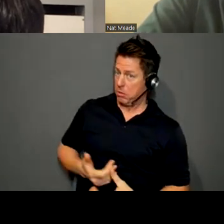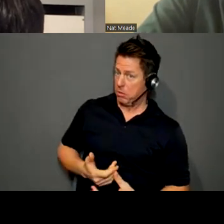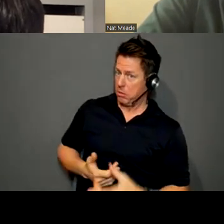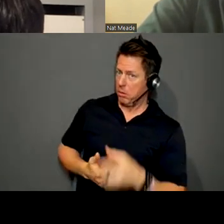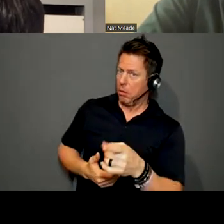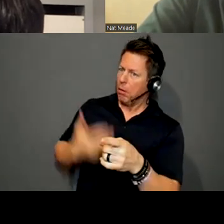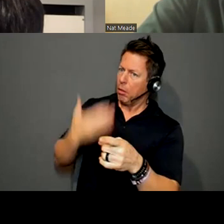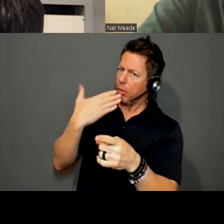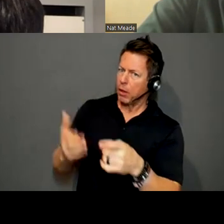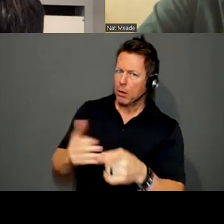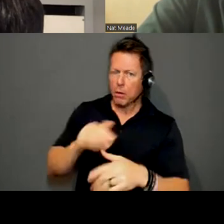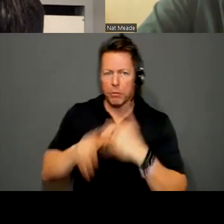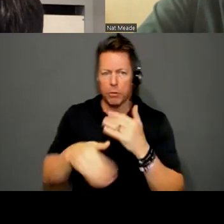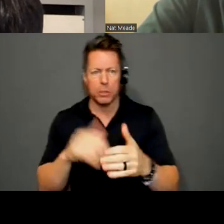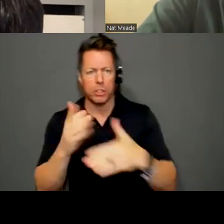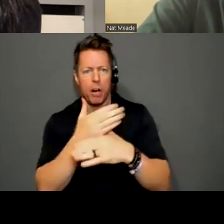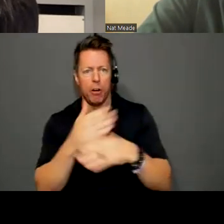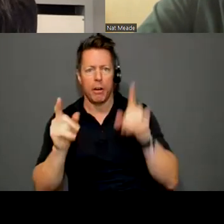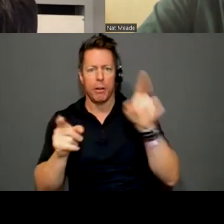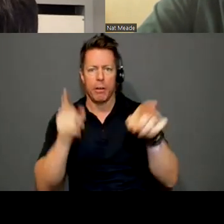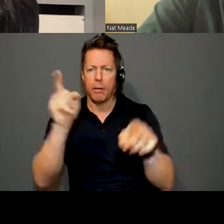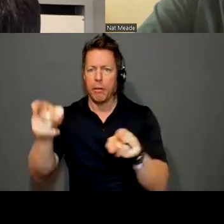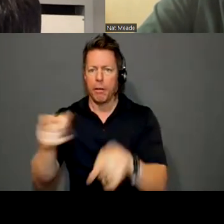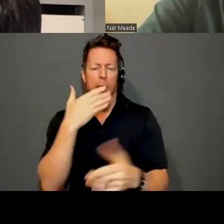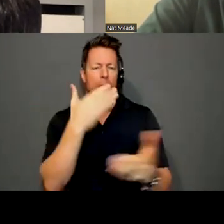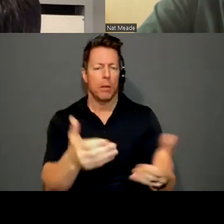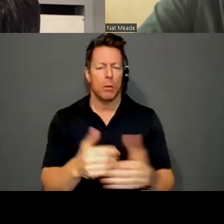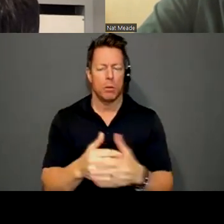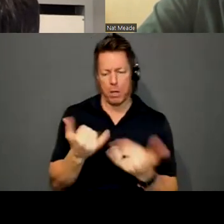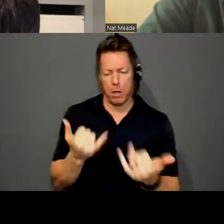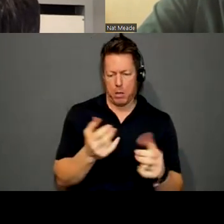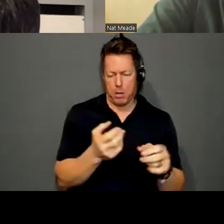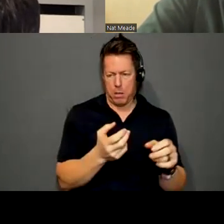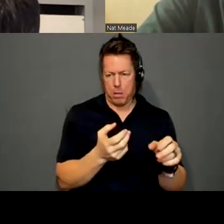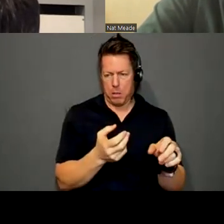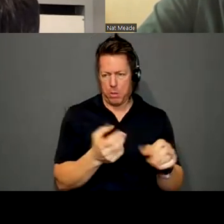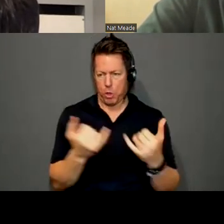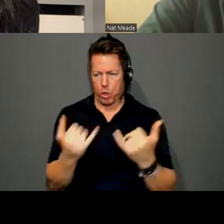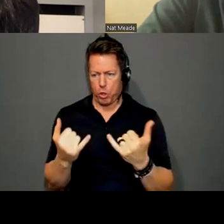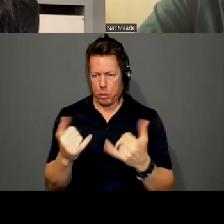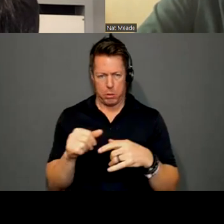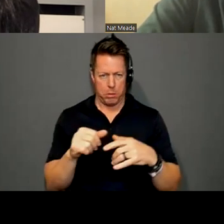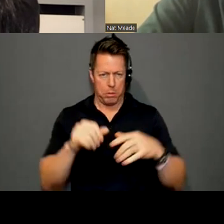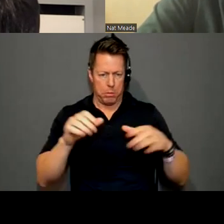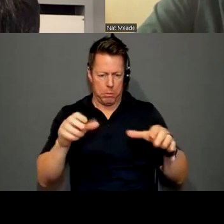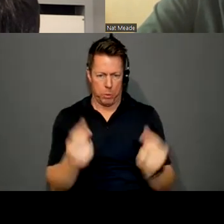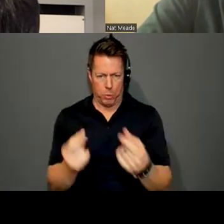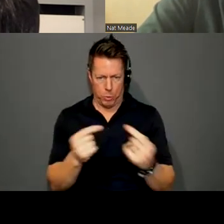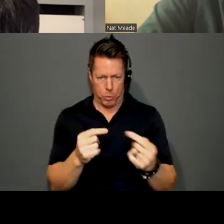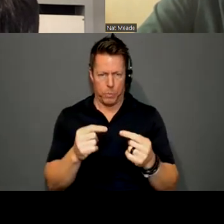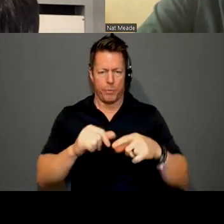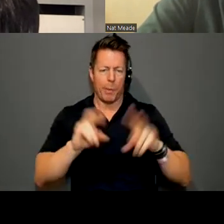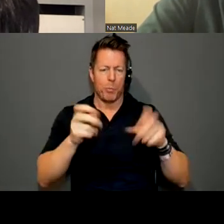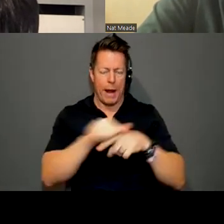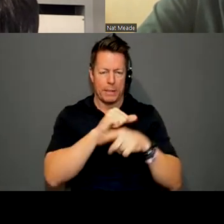you all for sharing all of that. We're going to now sort of shift from your current practice to reflecting on your